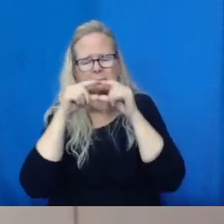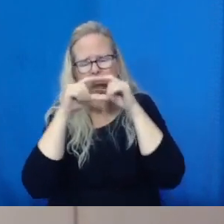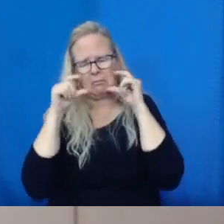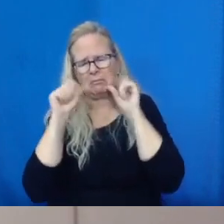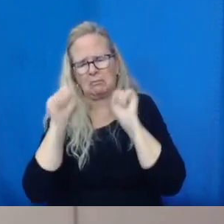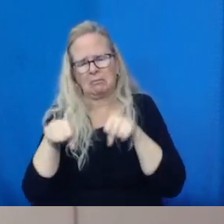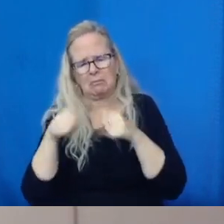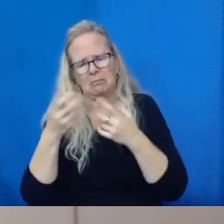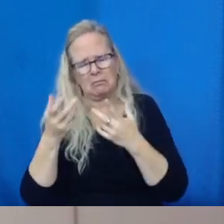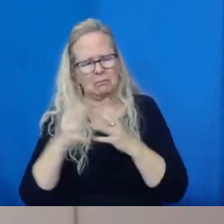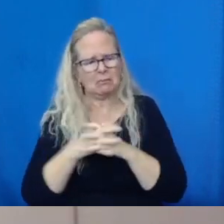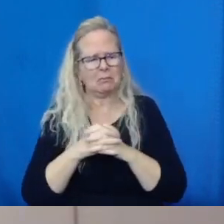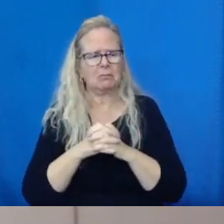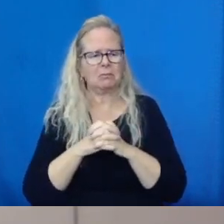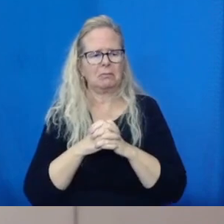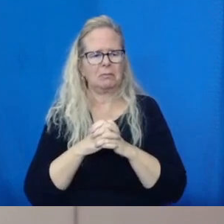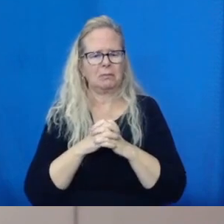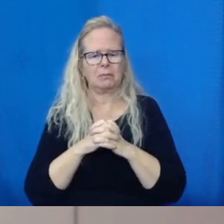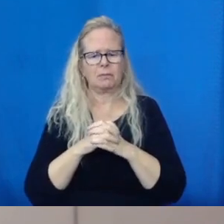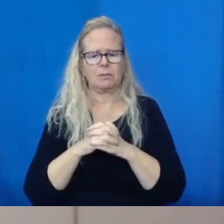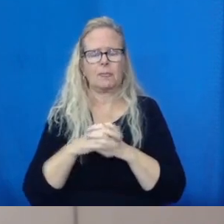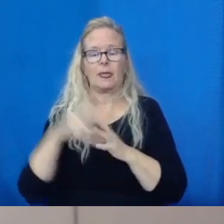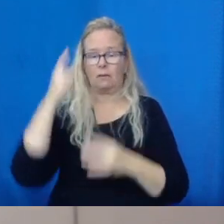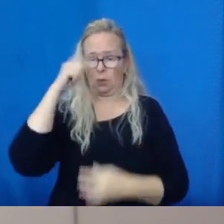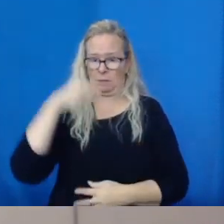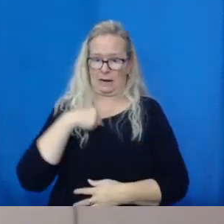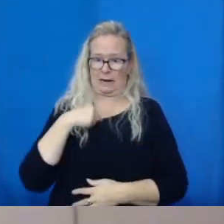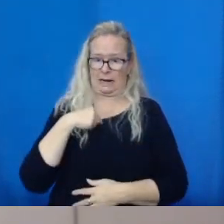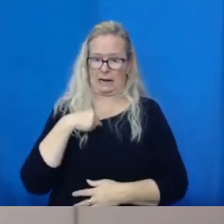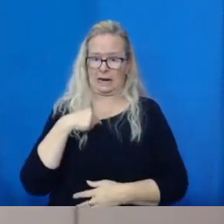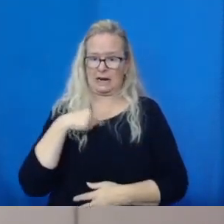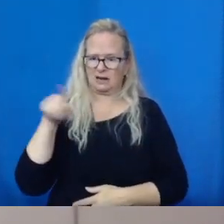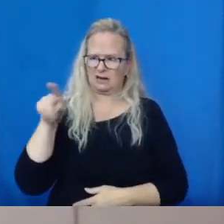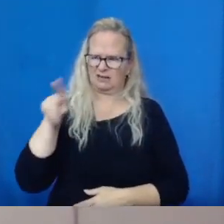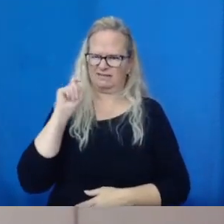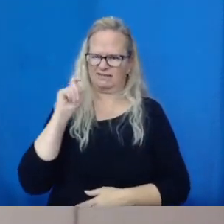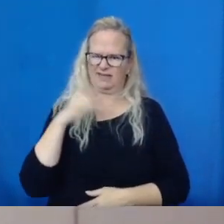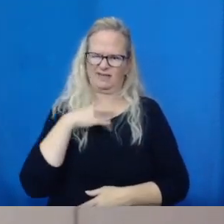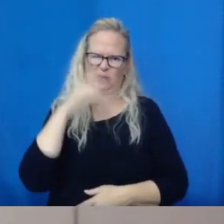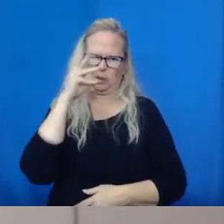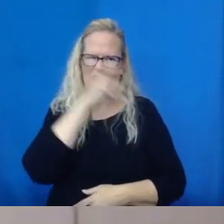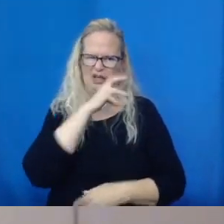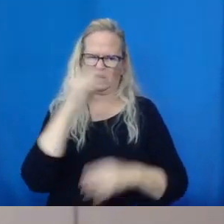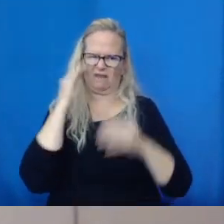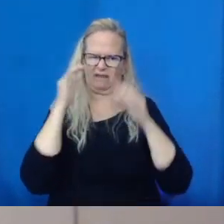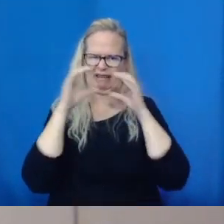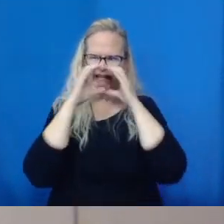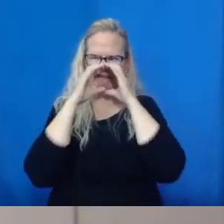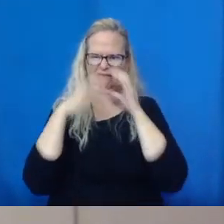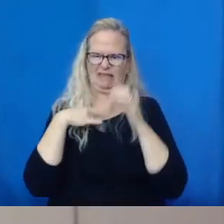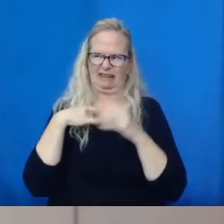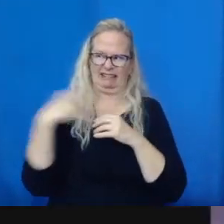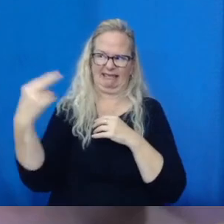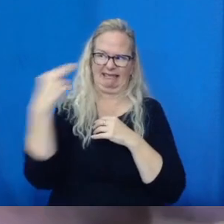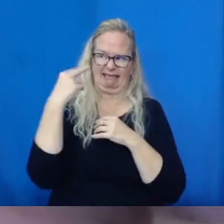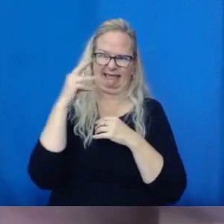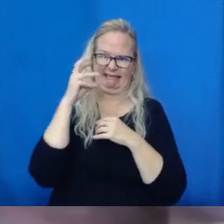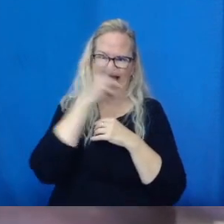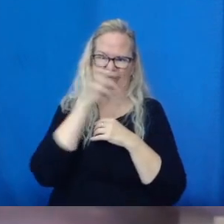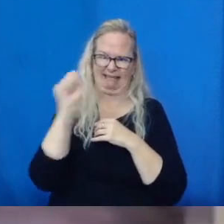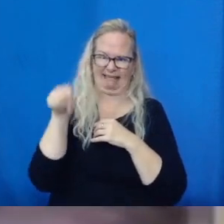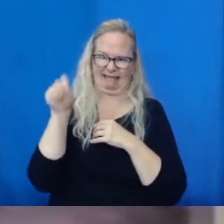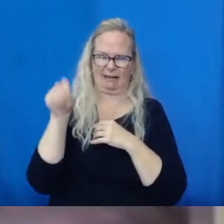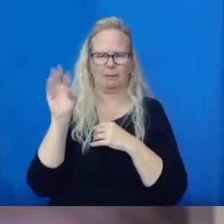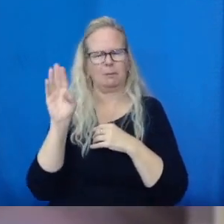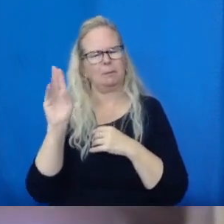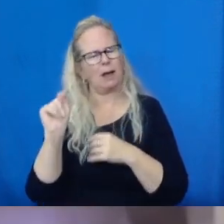excellent option. It's very comfortable and it is a very good mask. So I think that's it. I'm going to take this off and stop